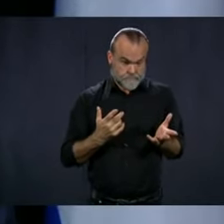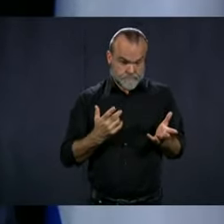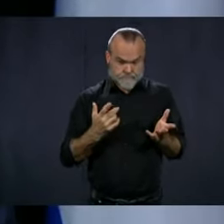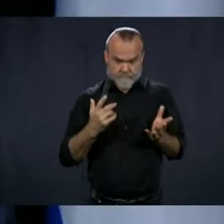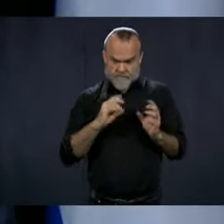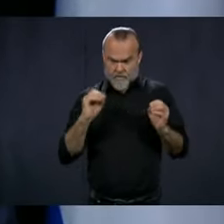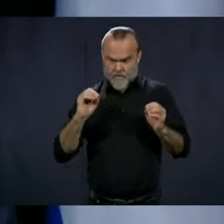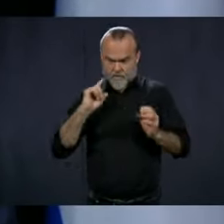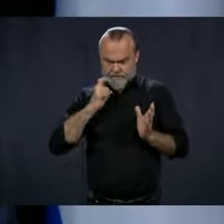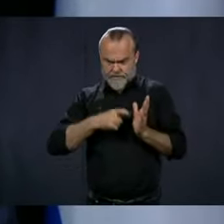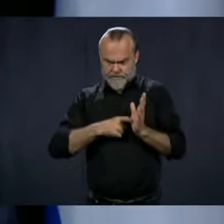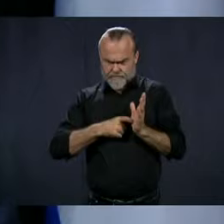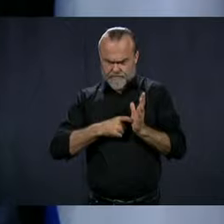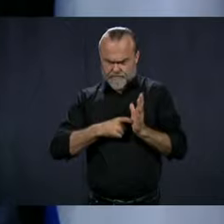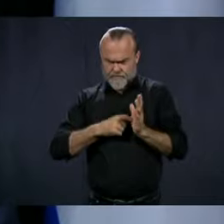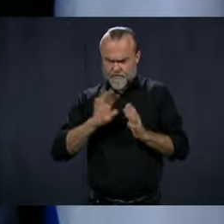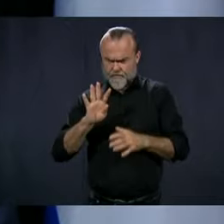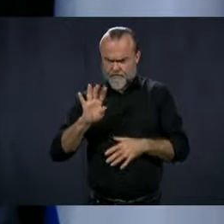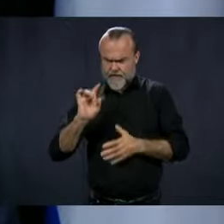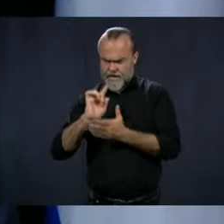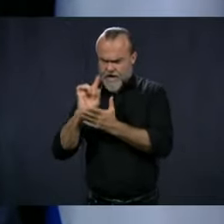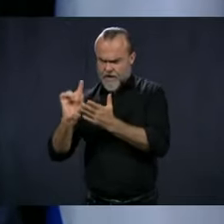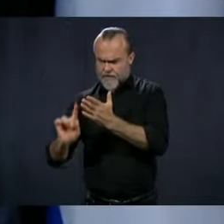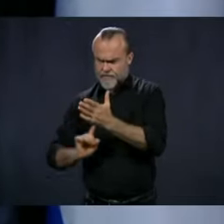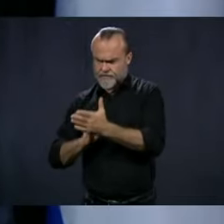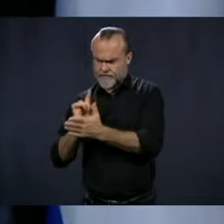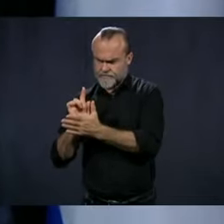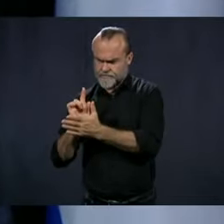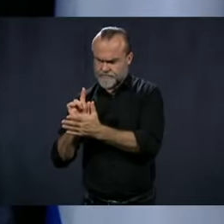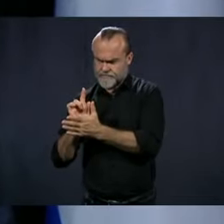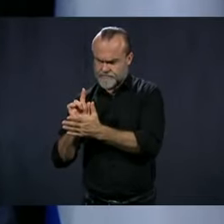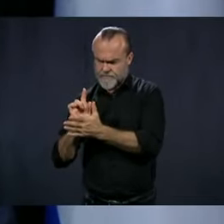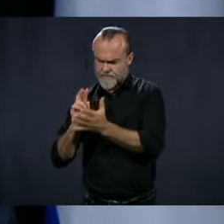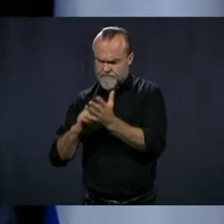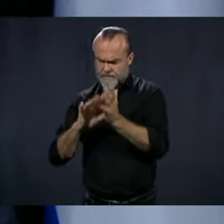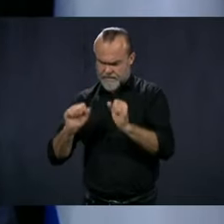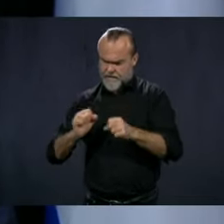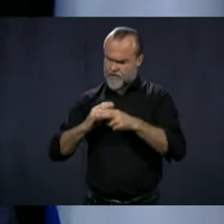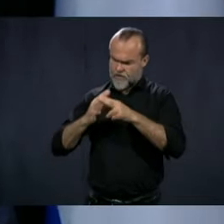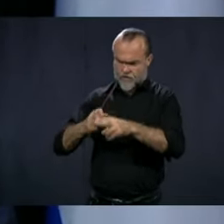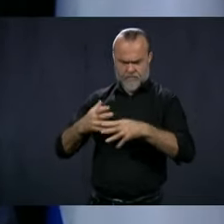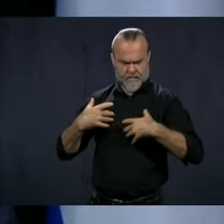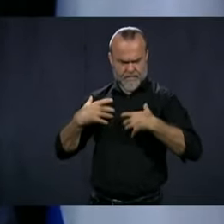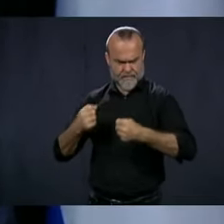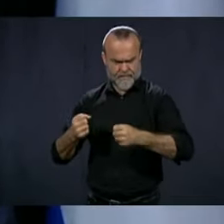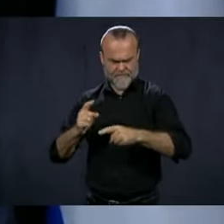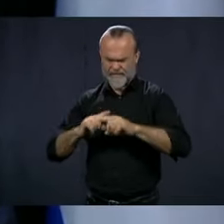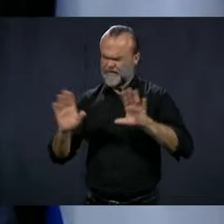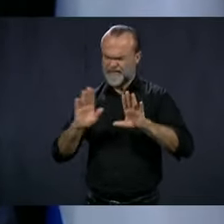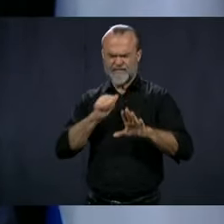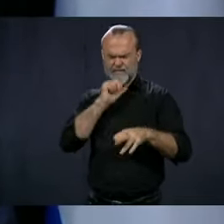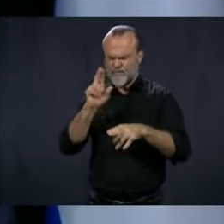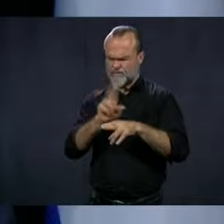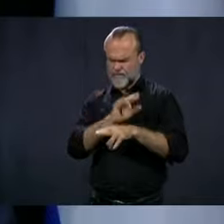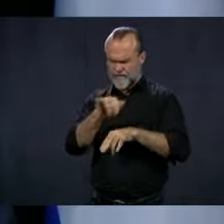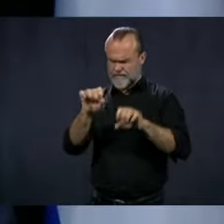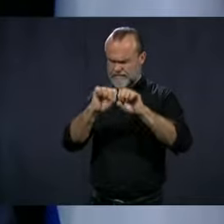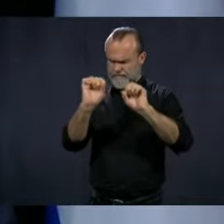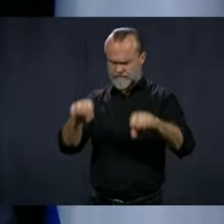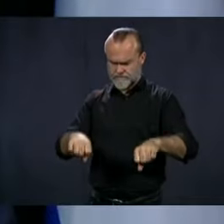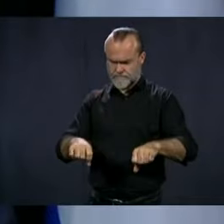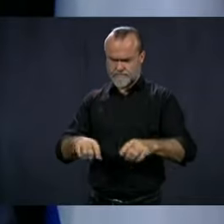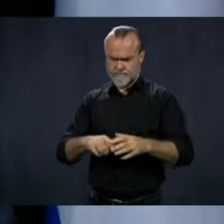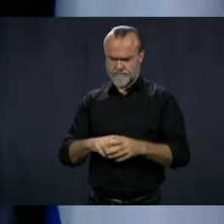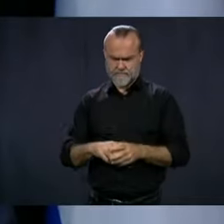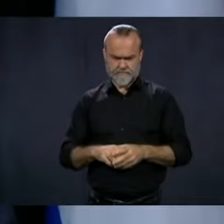everything, that could be making clinical definition of rehabilitation. But we don't use that. it's why probably there is probably